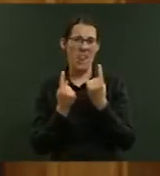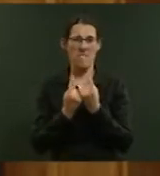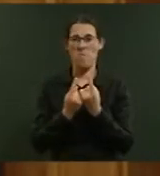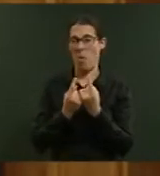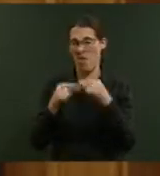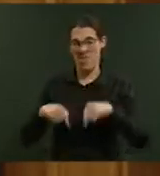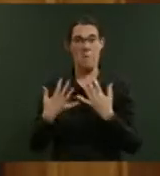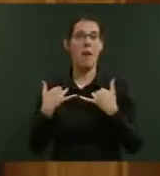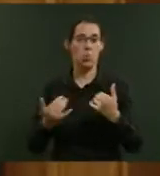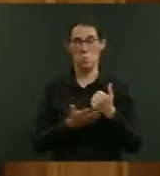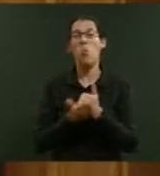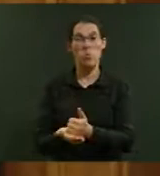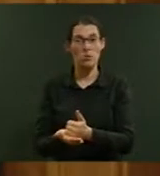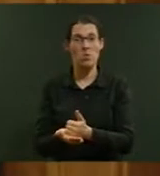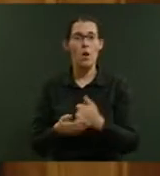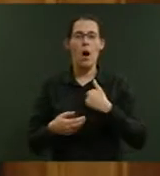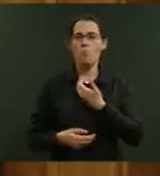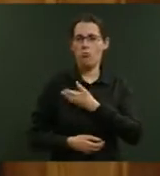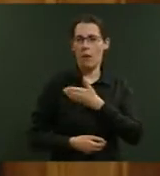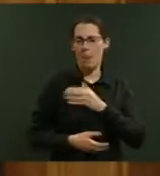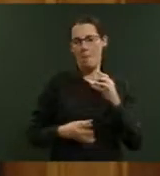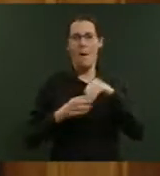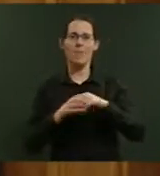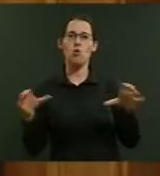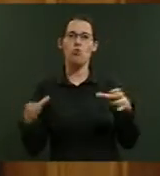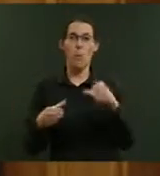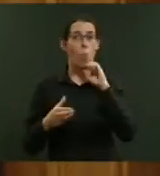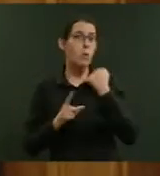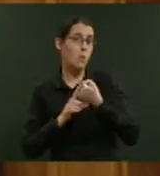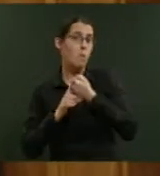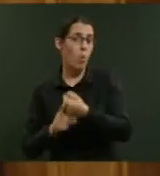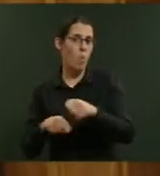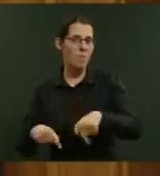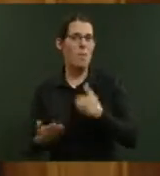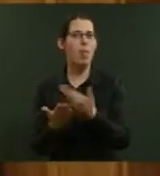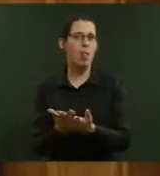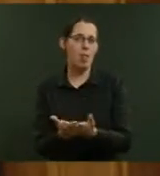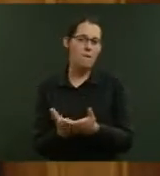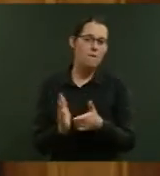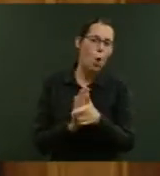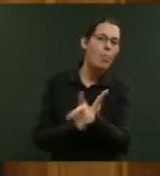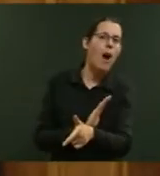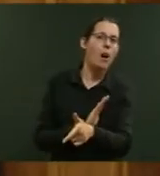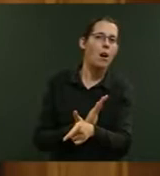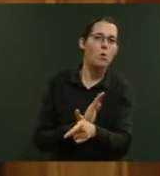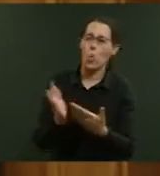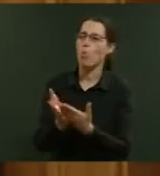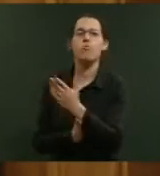supporting and I'm proud to be part of a group that will be supporting this bill further to select committee.